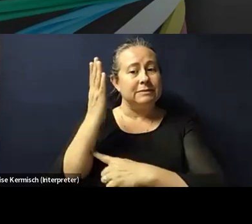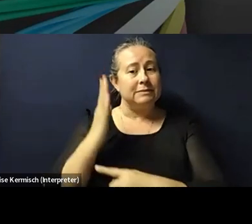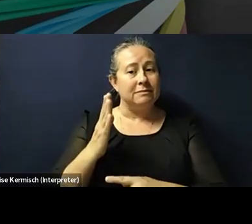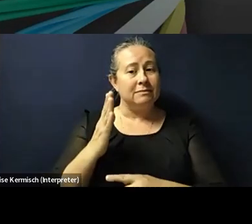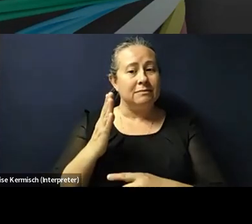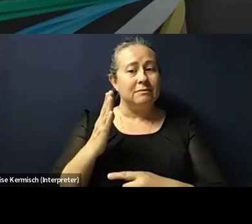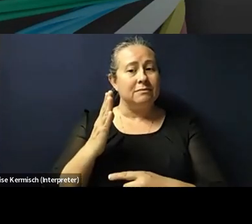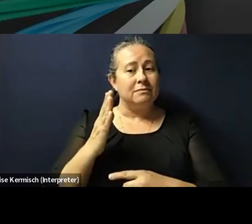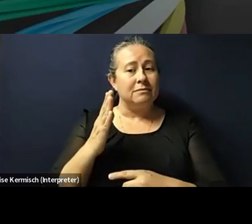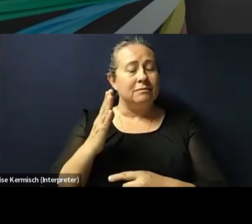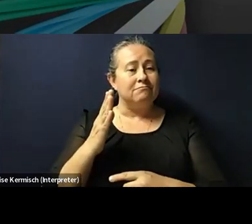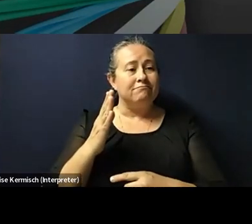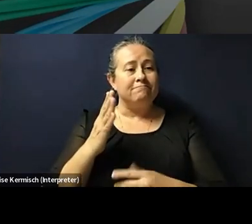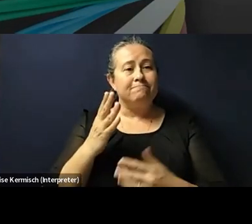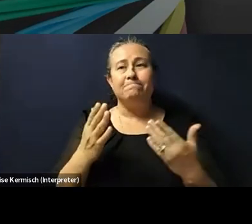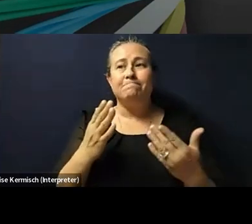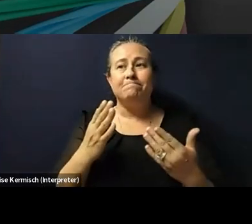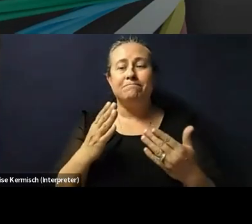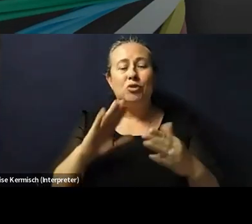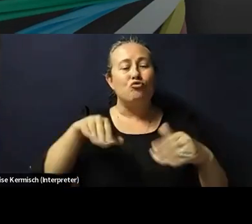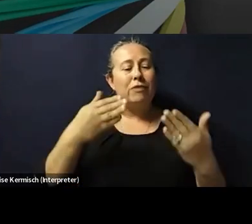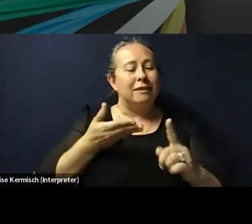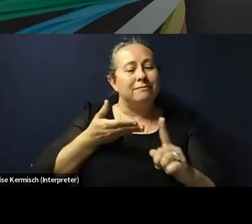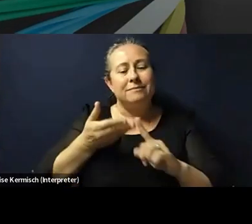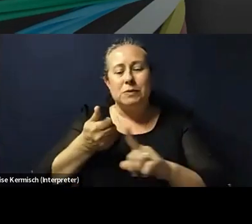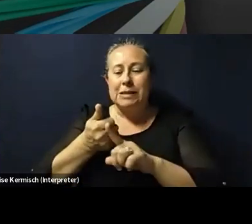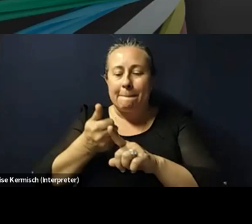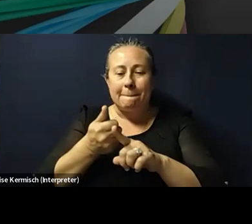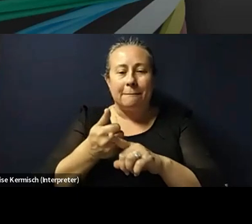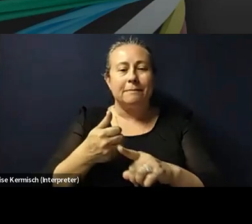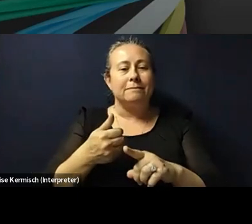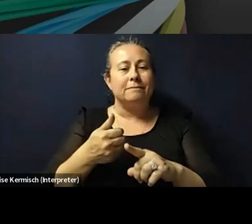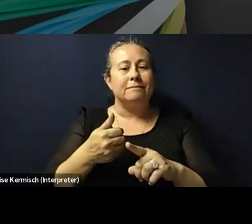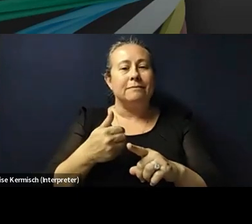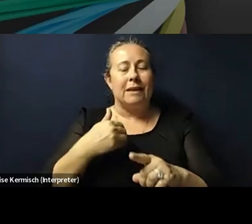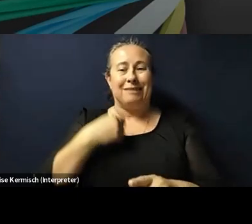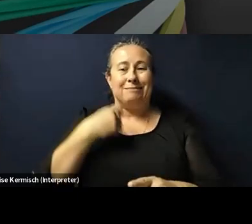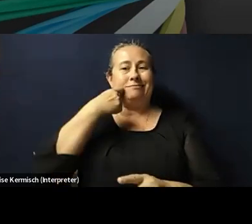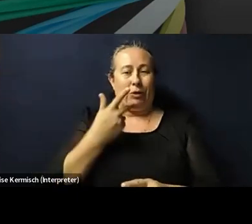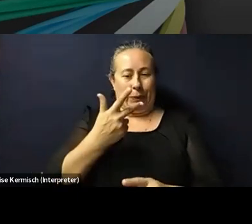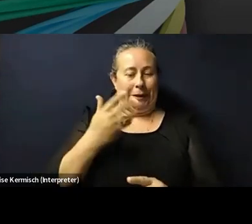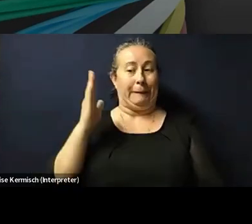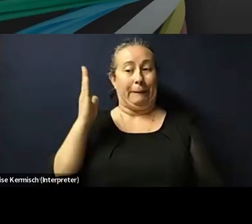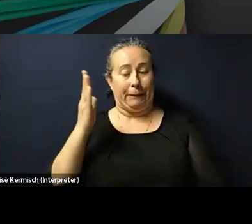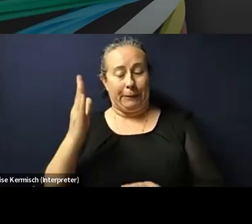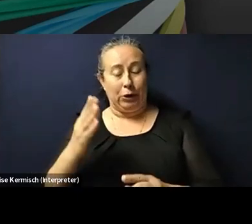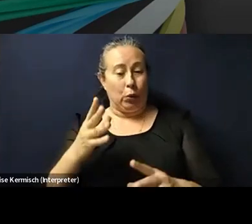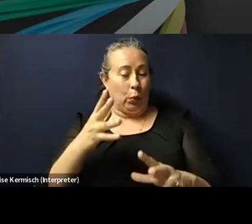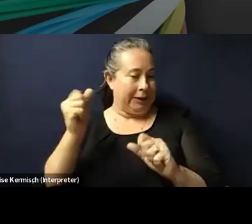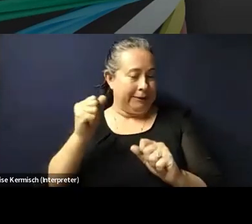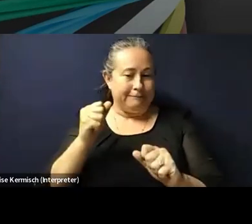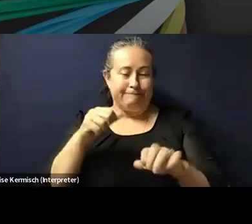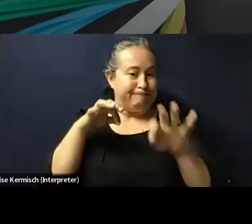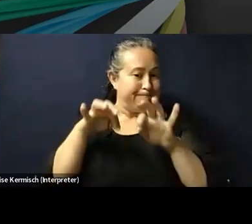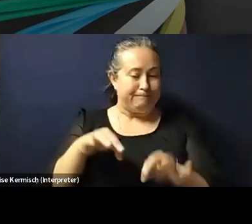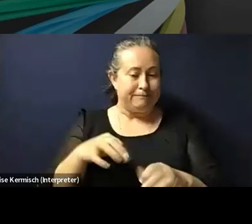just sort of reintroduce themselves and have had three back-to-back-to-back very quickly and